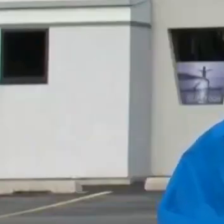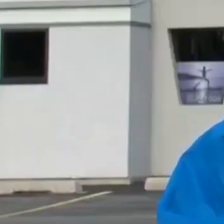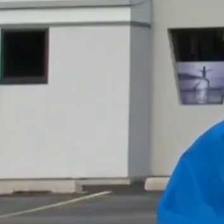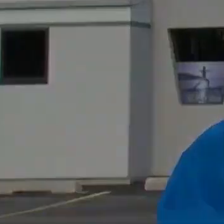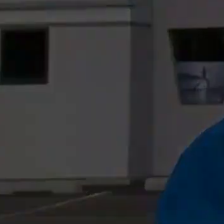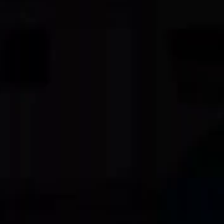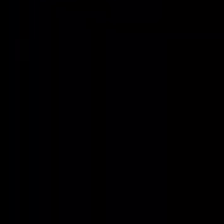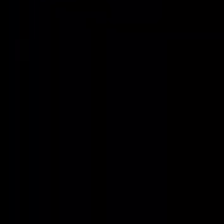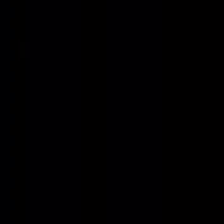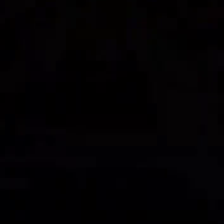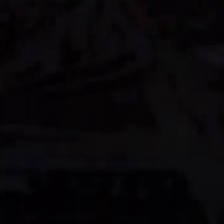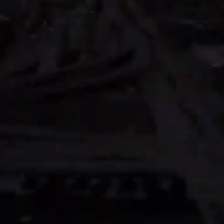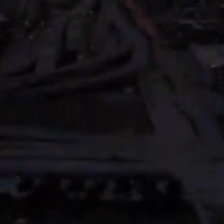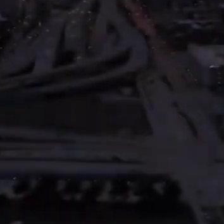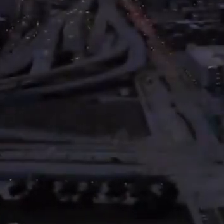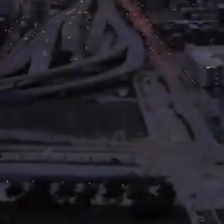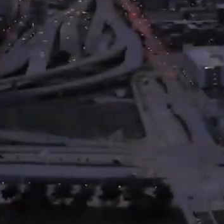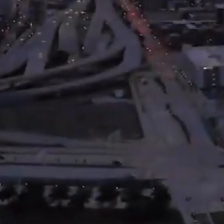in the right direction.